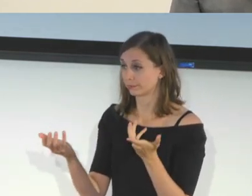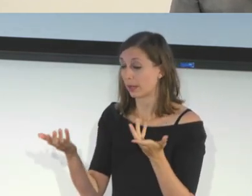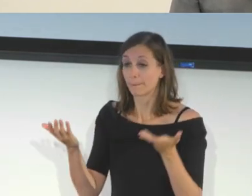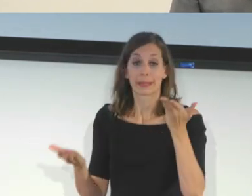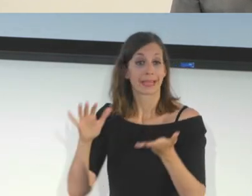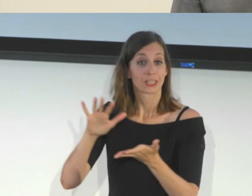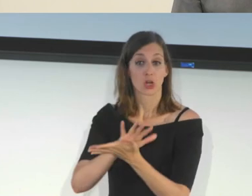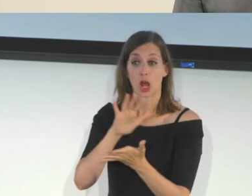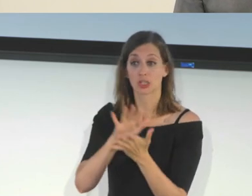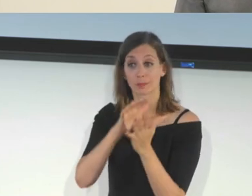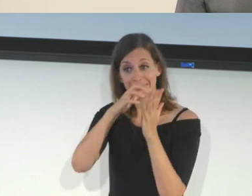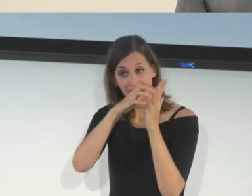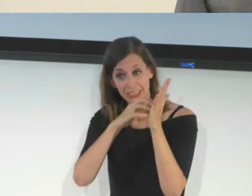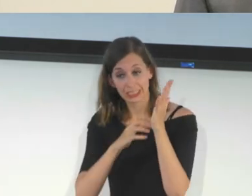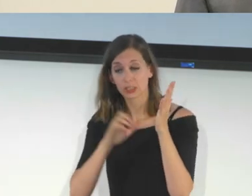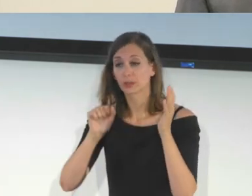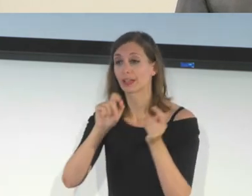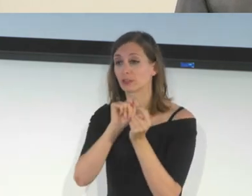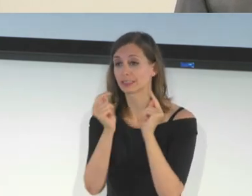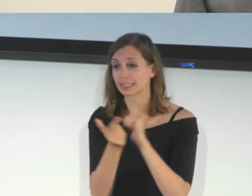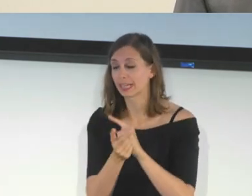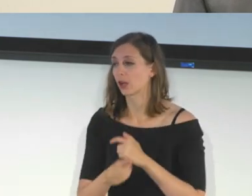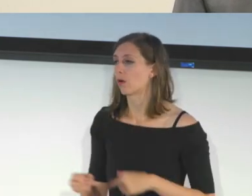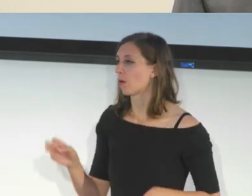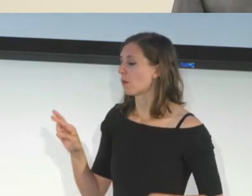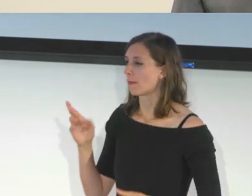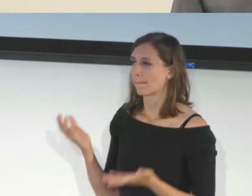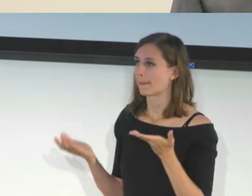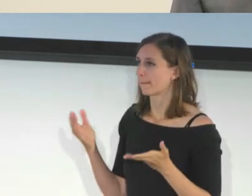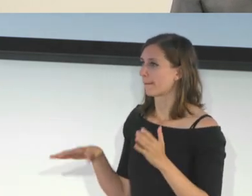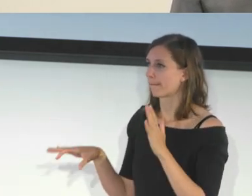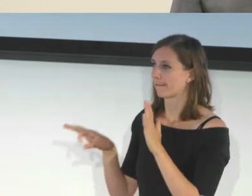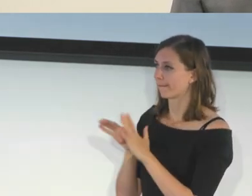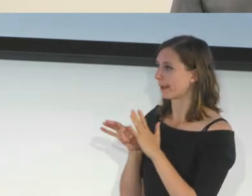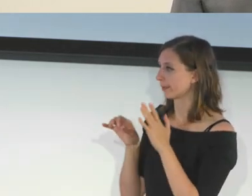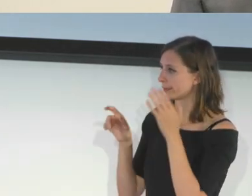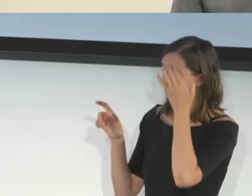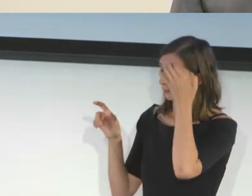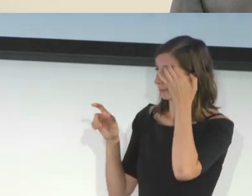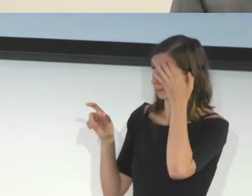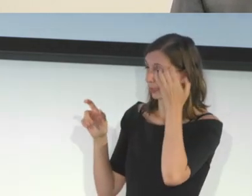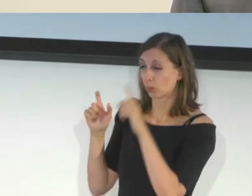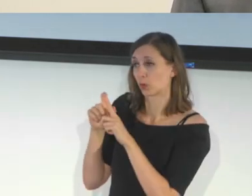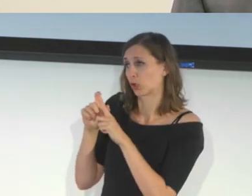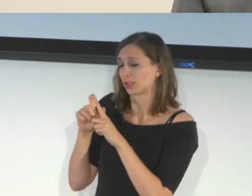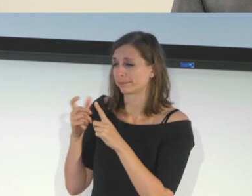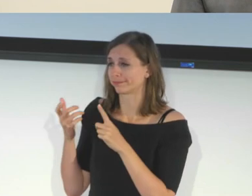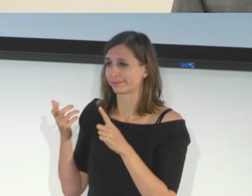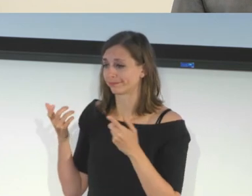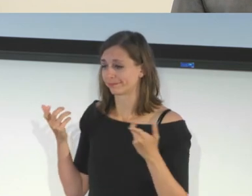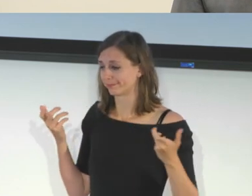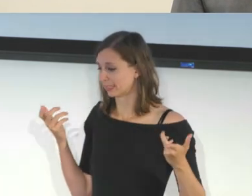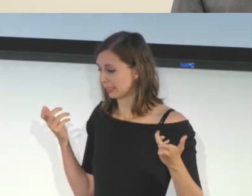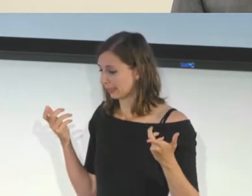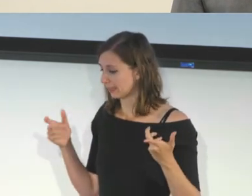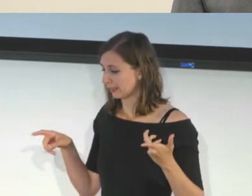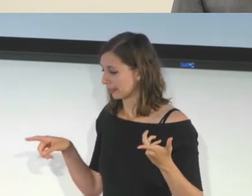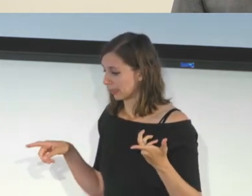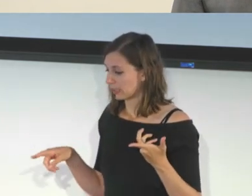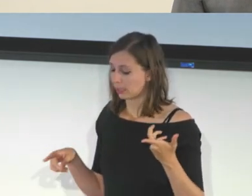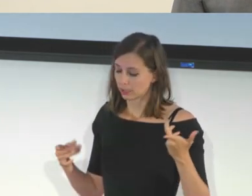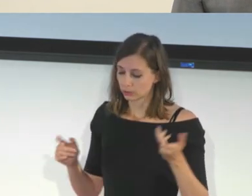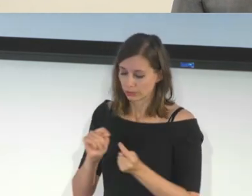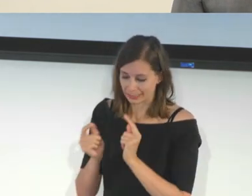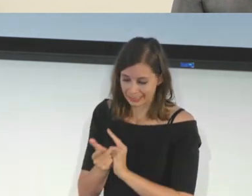or maybe a word that you found, you're working on an English text, and you found a Spanish or other